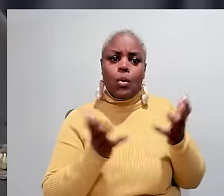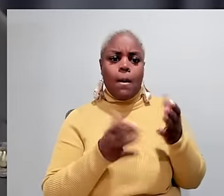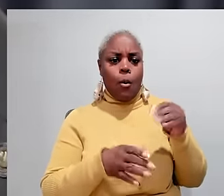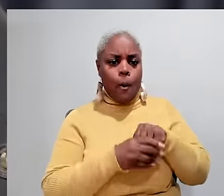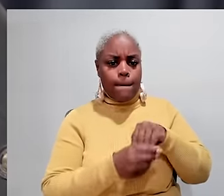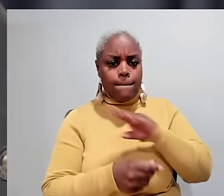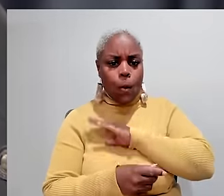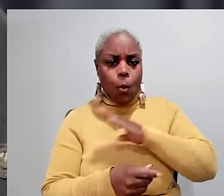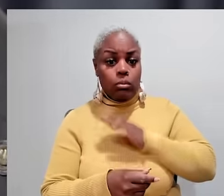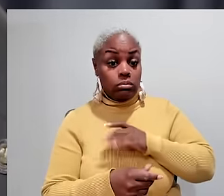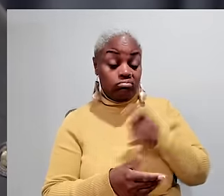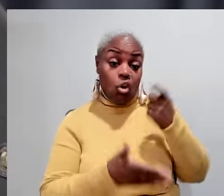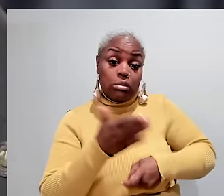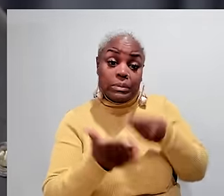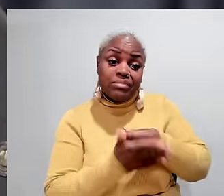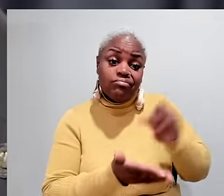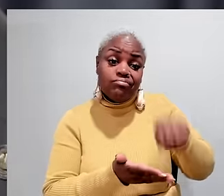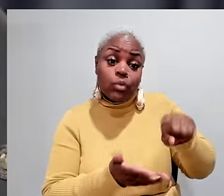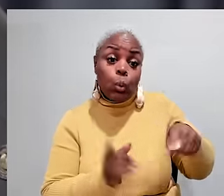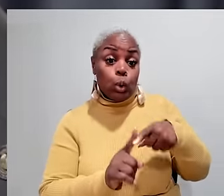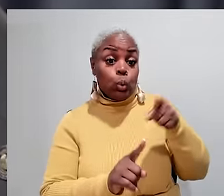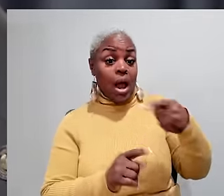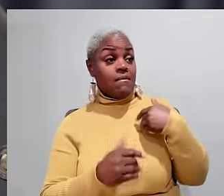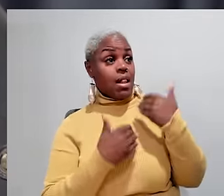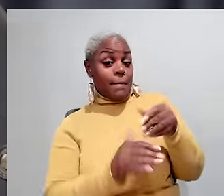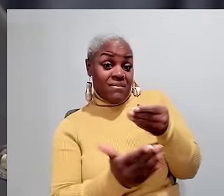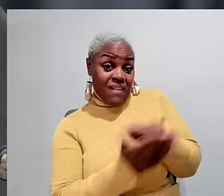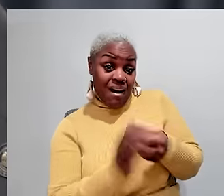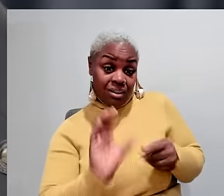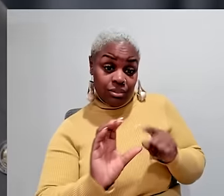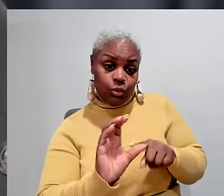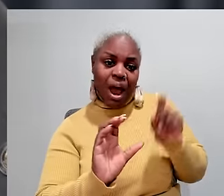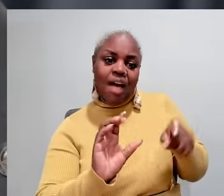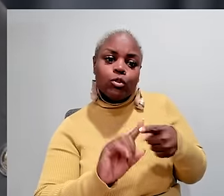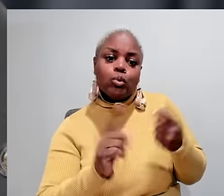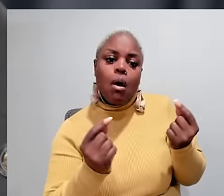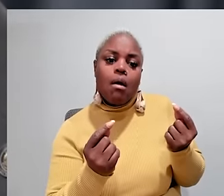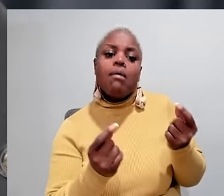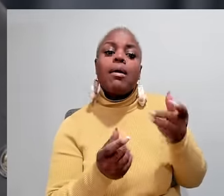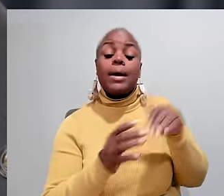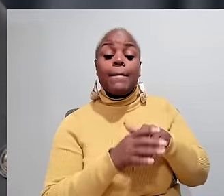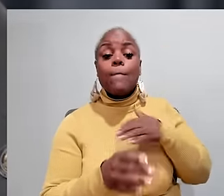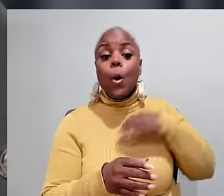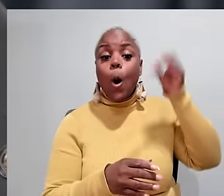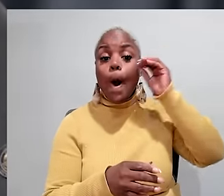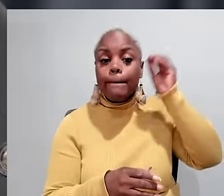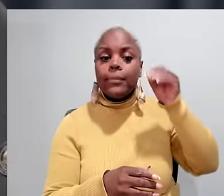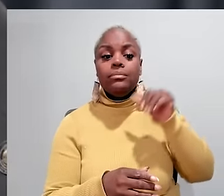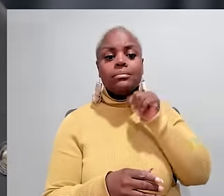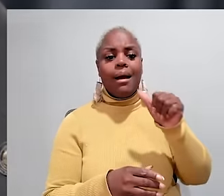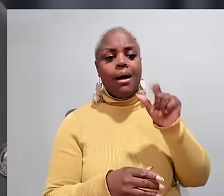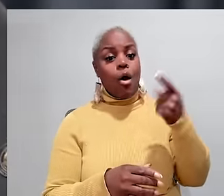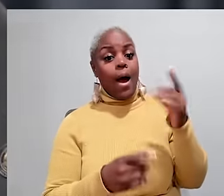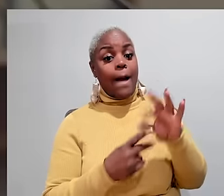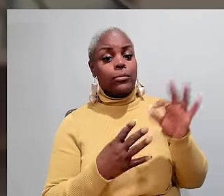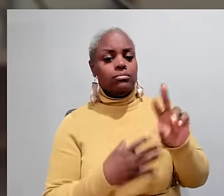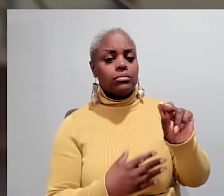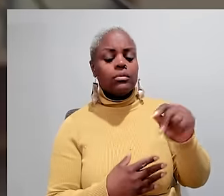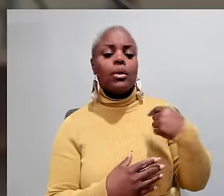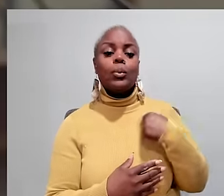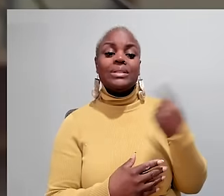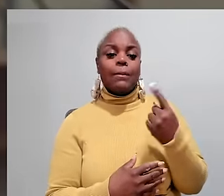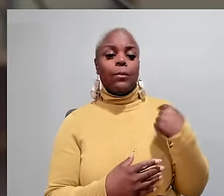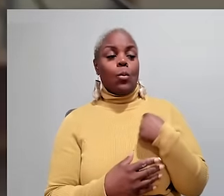people and give them the real life experiences to get them on board but it does cost money and when you have a limited funds you have to